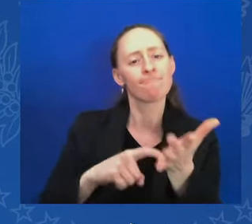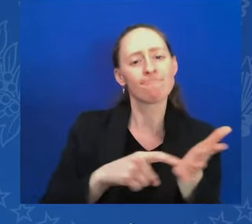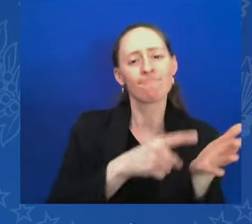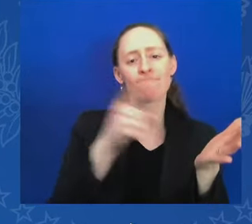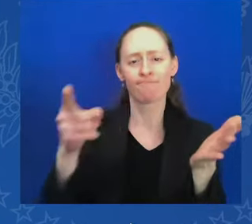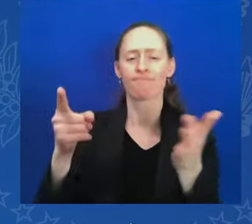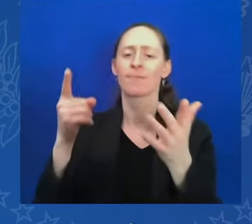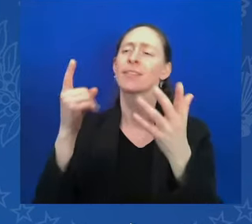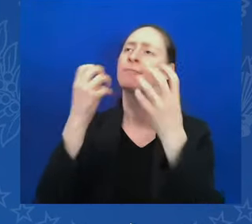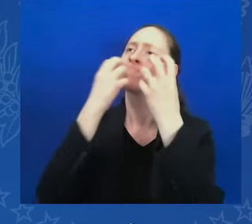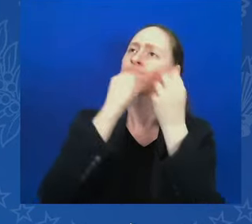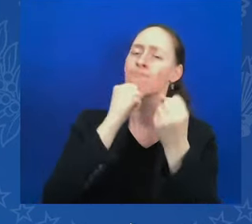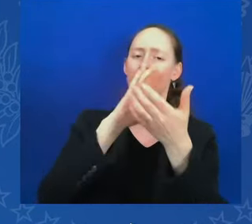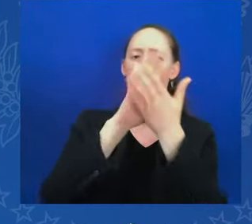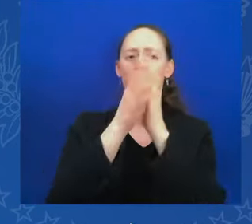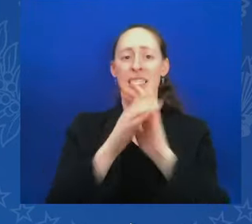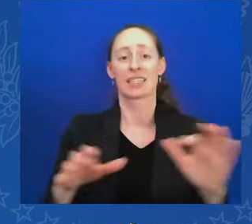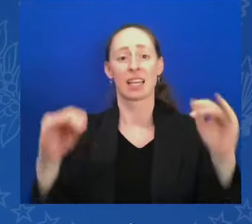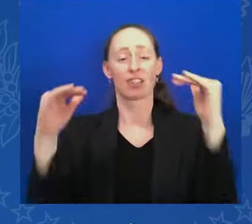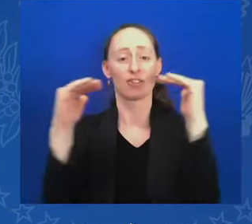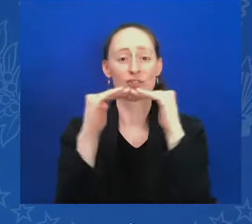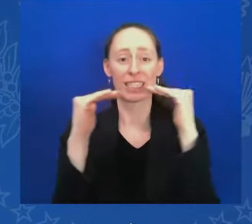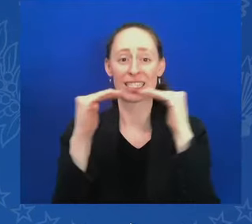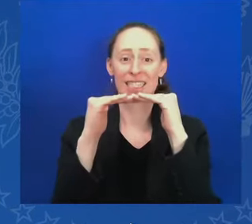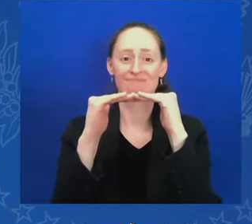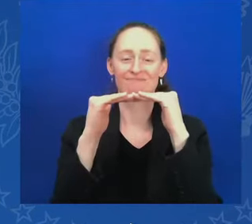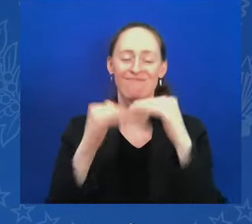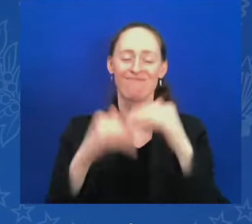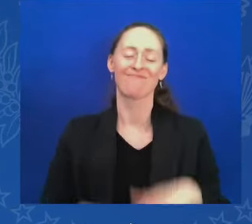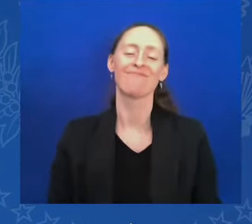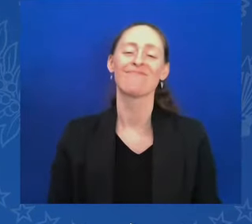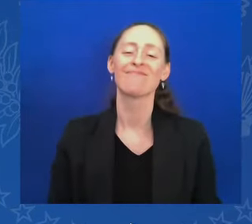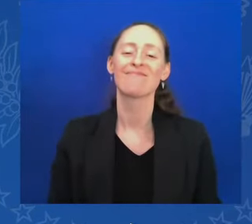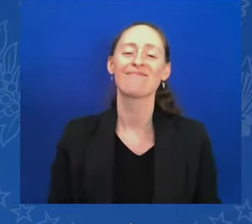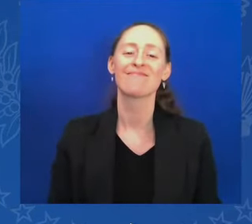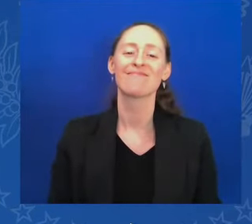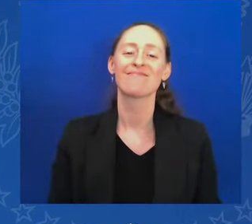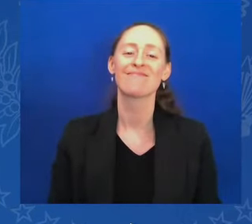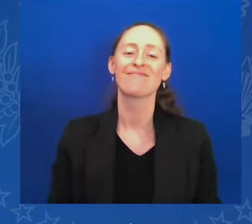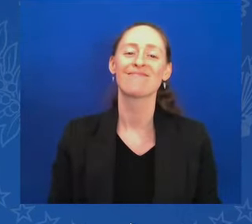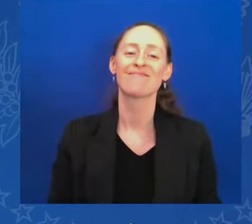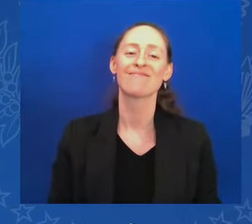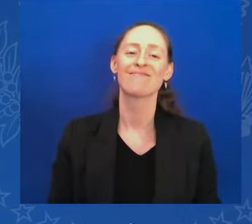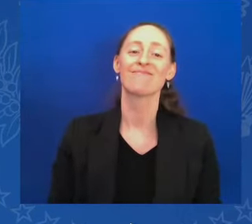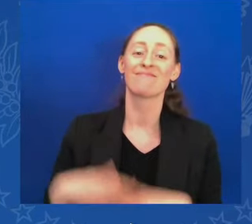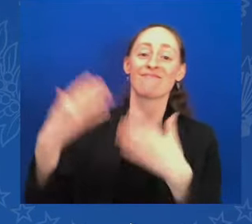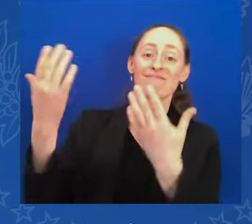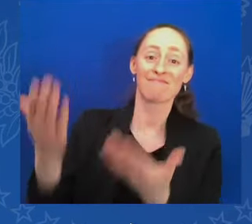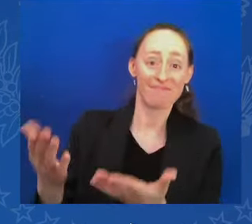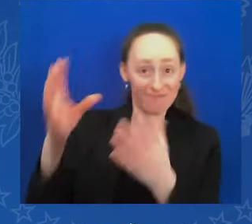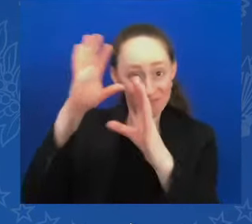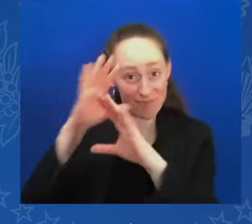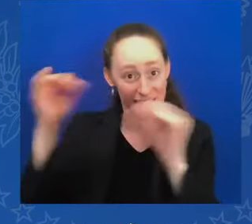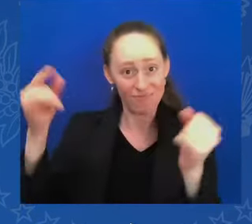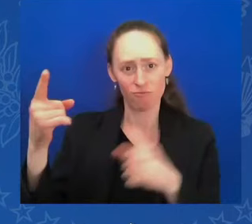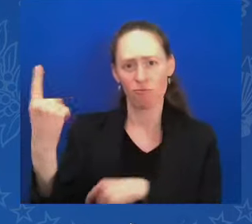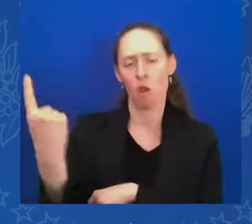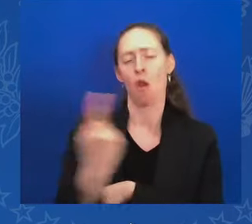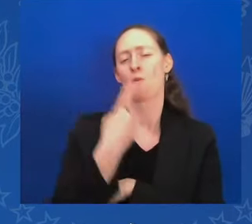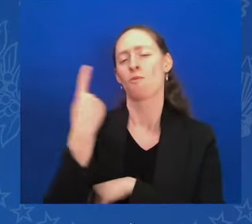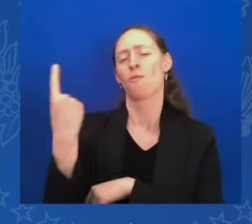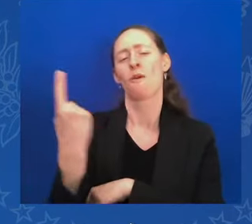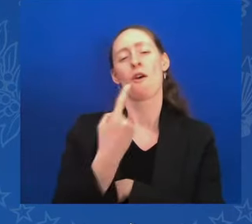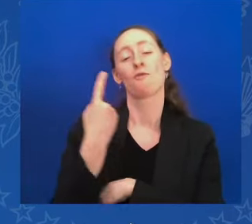a close and trusted friend of the Greek American family, and we consider you to be one